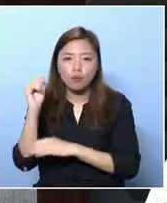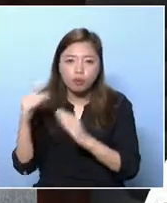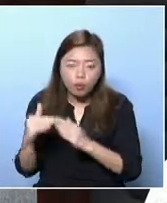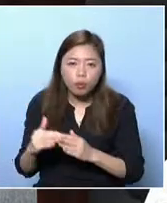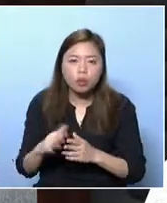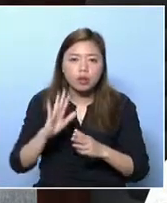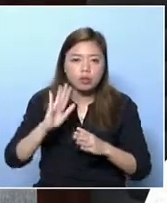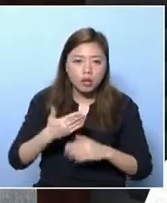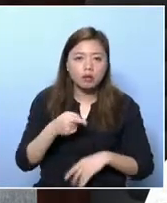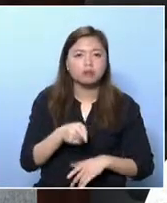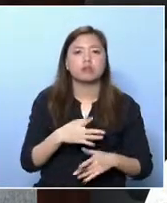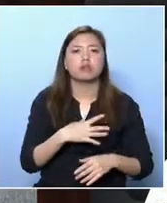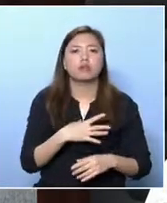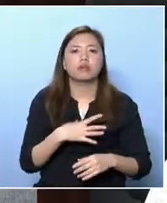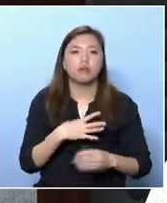departments,